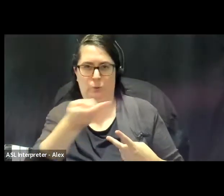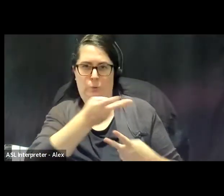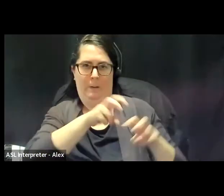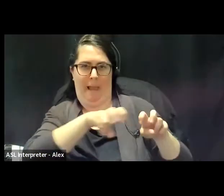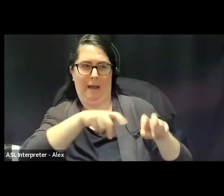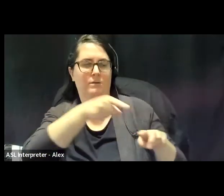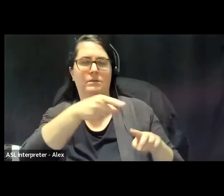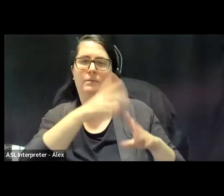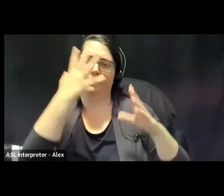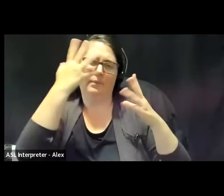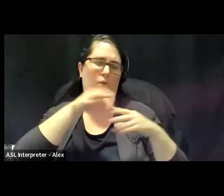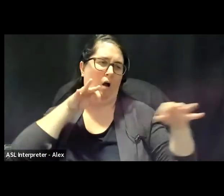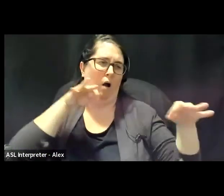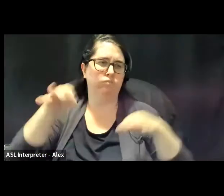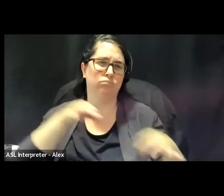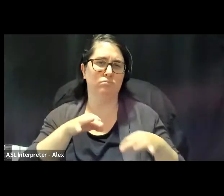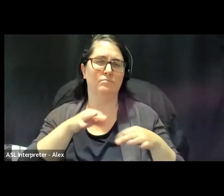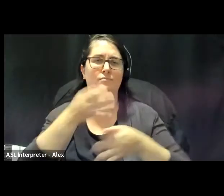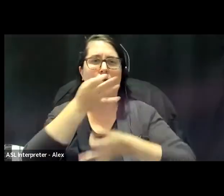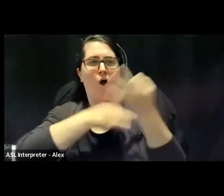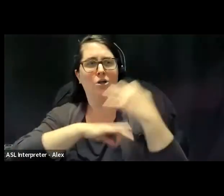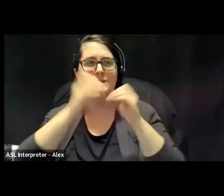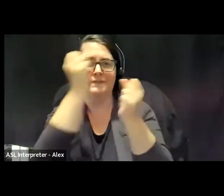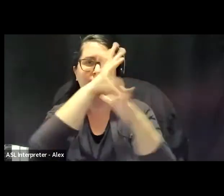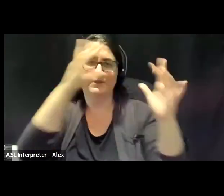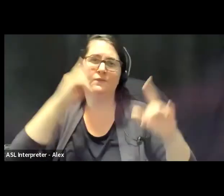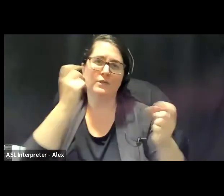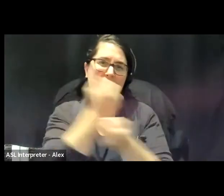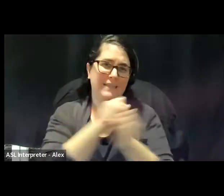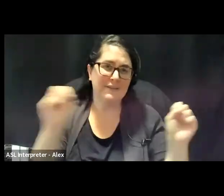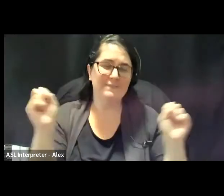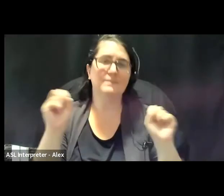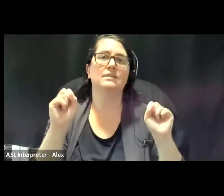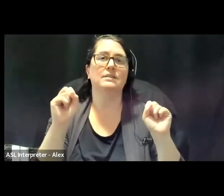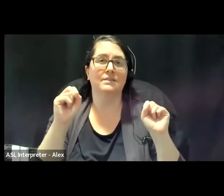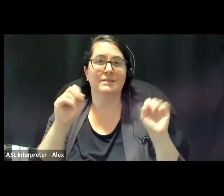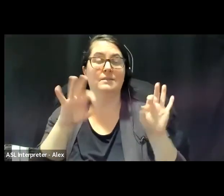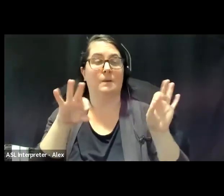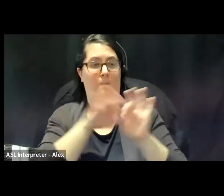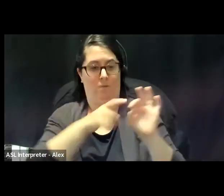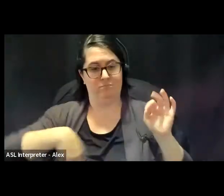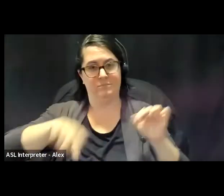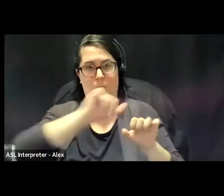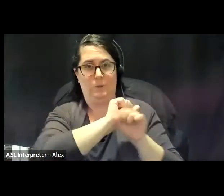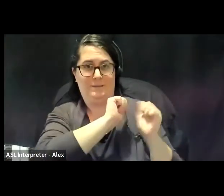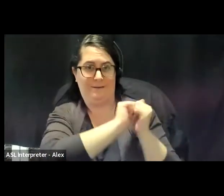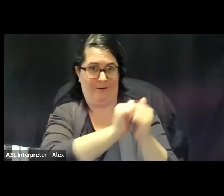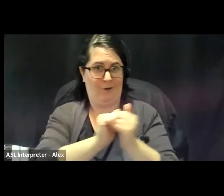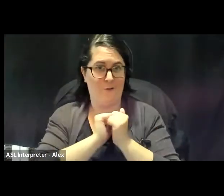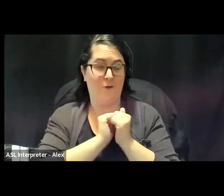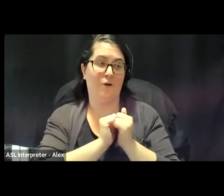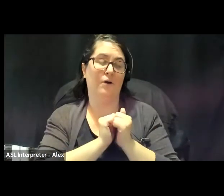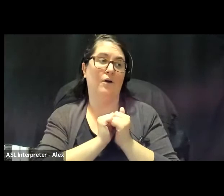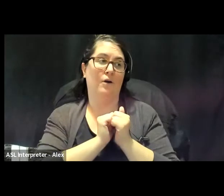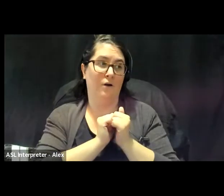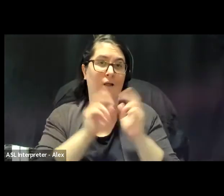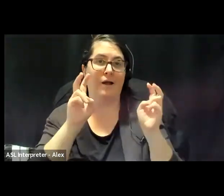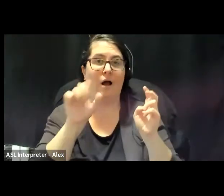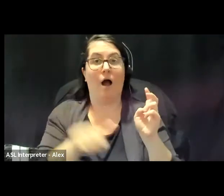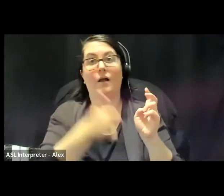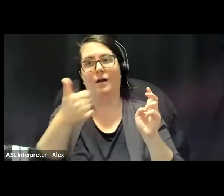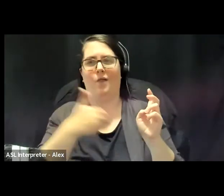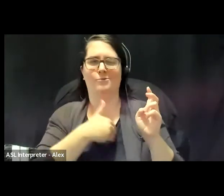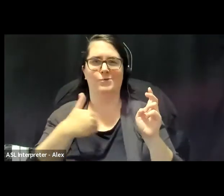spoken so beautifully about alternative visions for safety, and many of us work together, for example, on the Another Toronto is